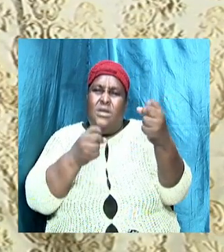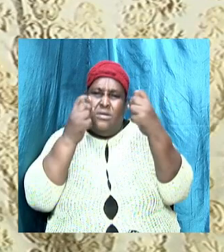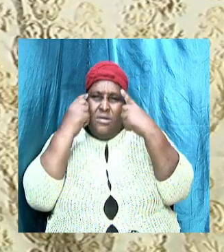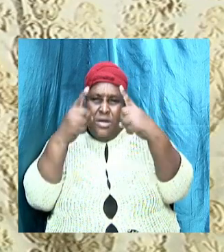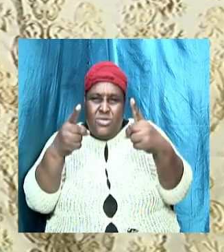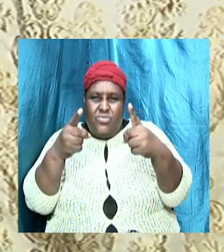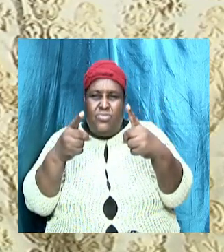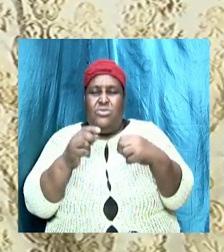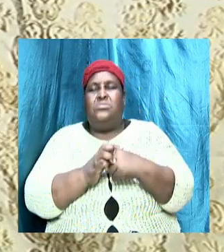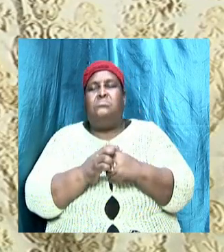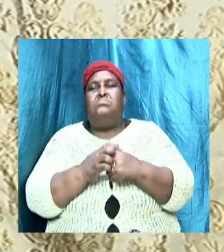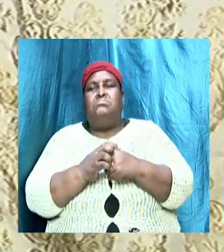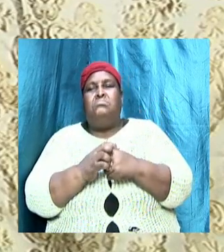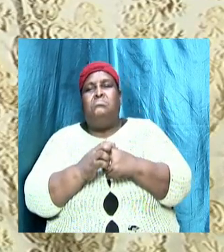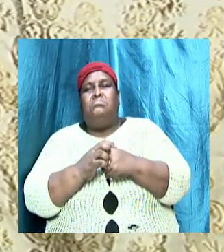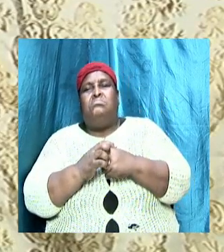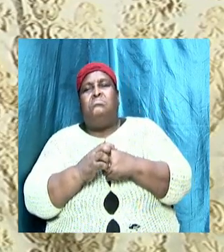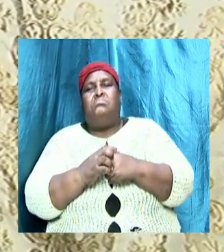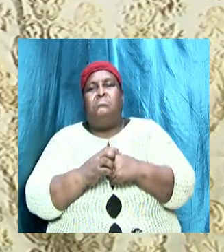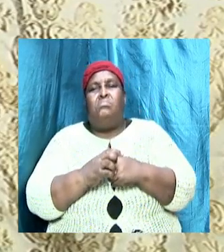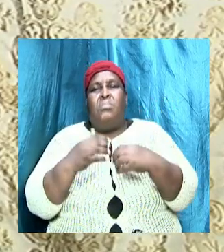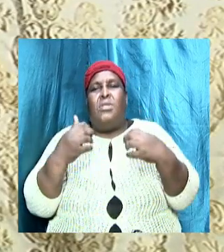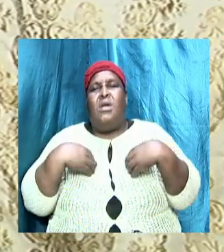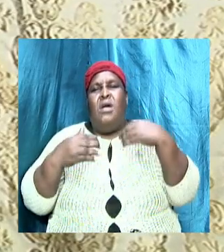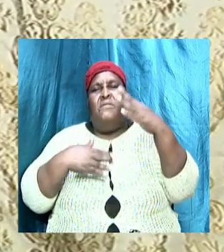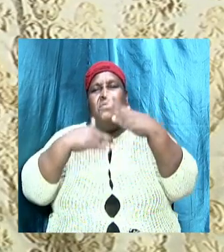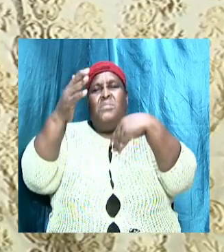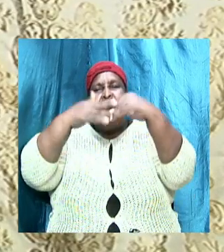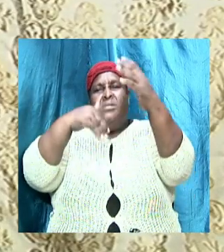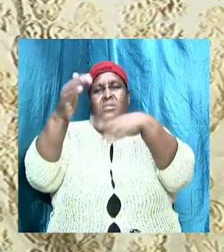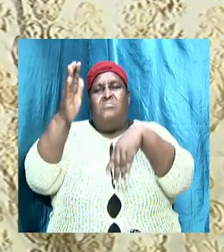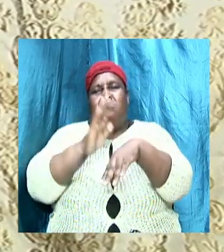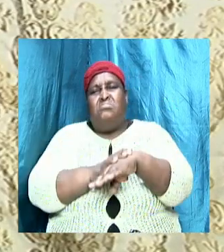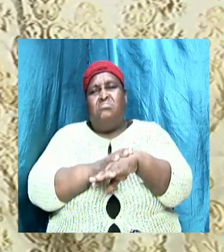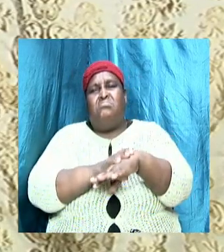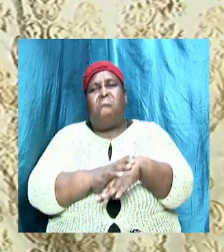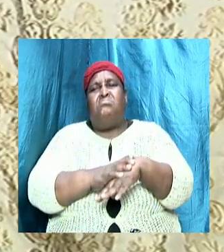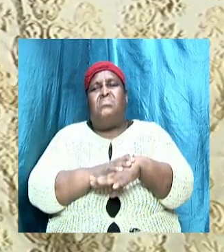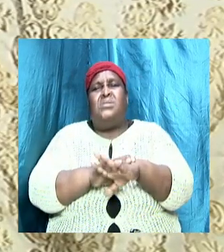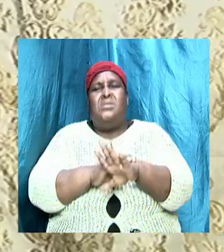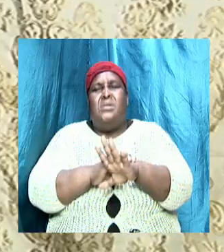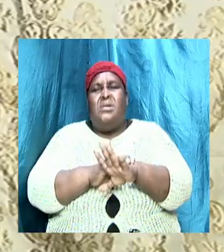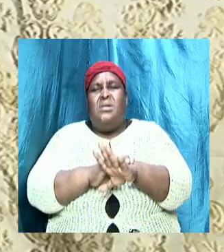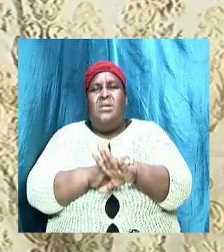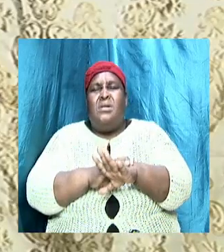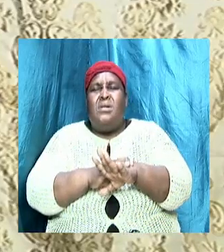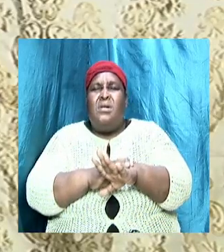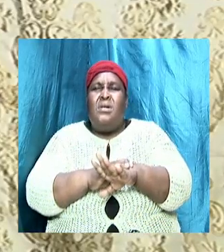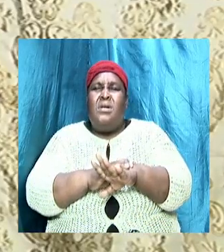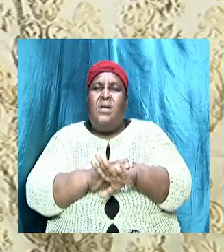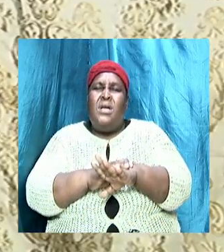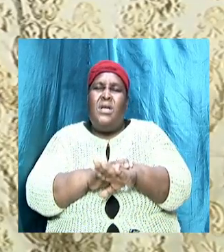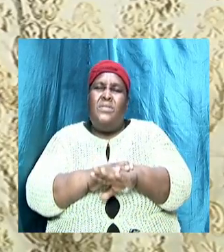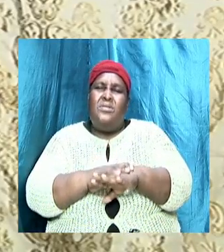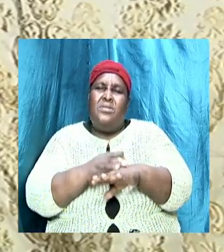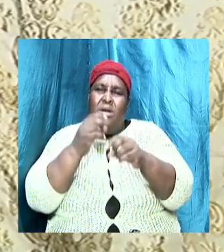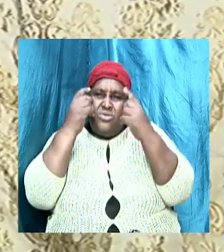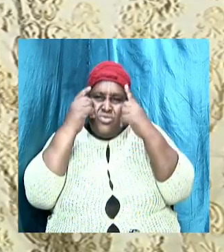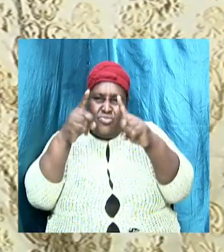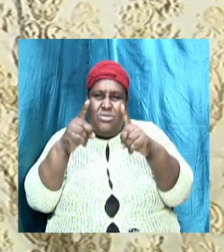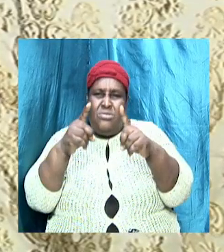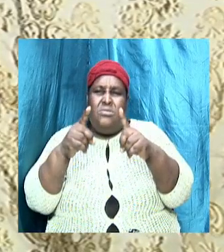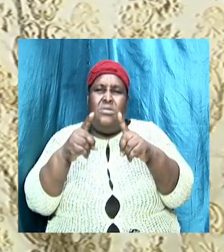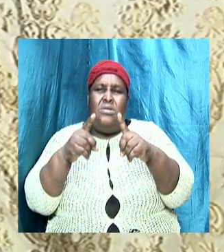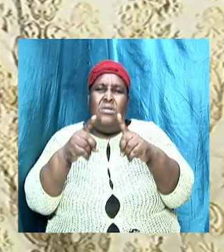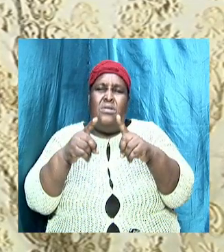having been built on the foundation of the apostles and prophets Jesus himself